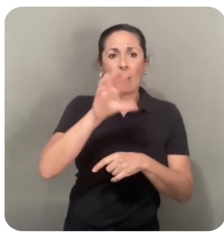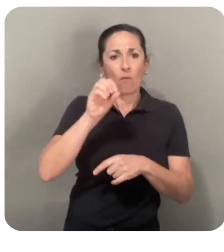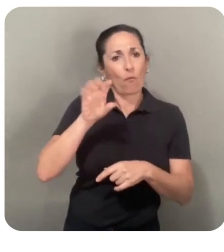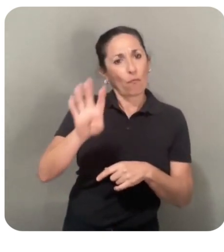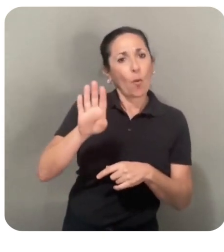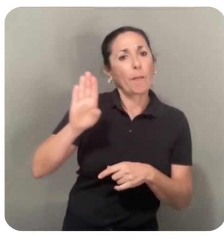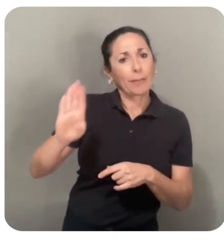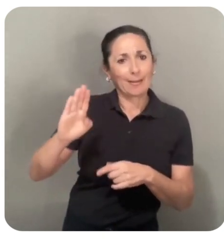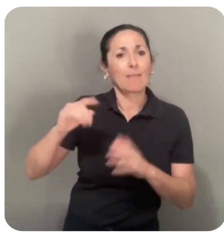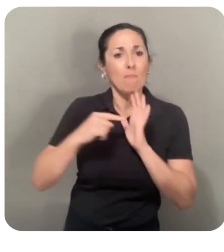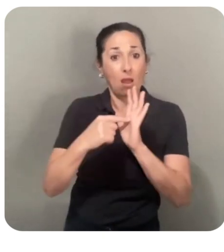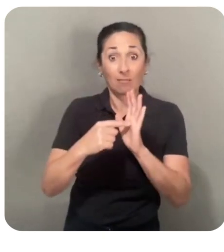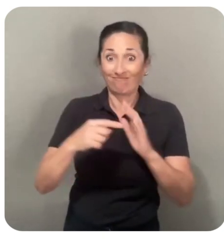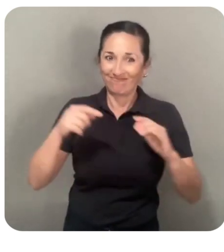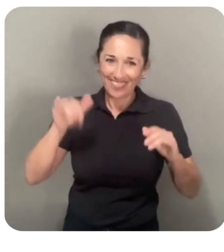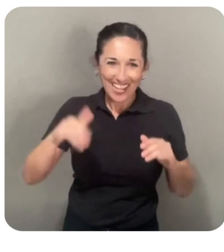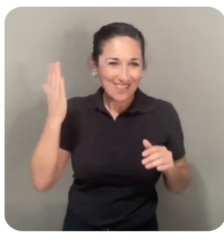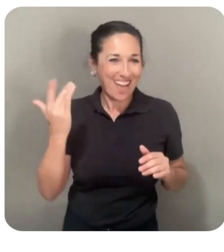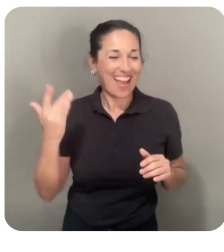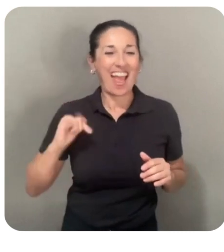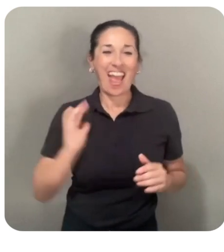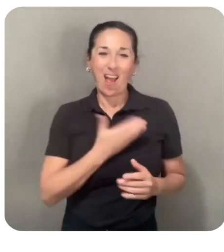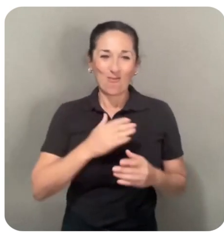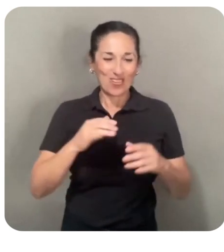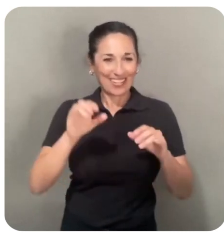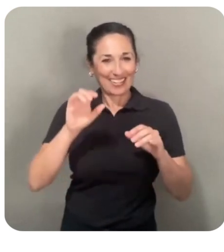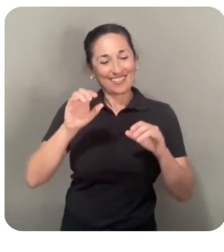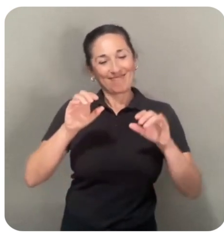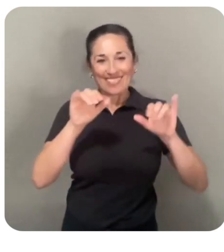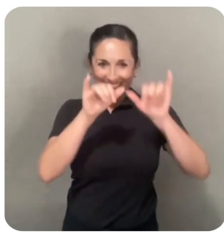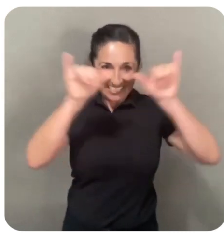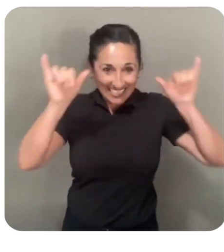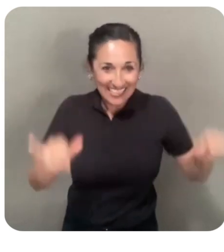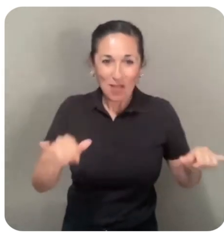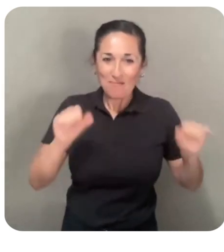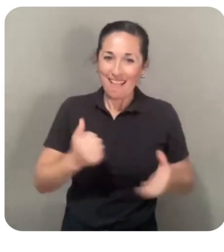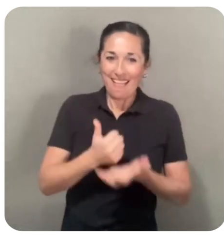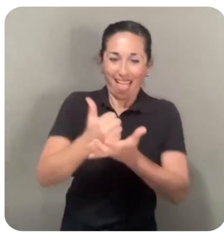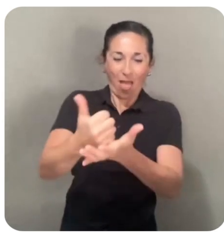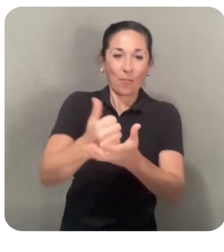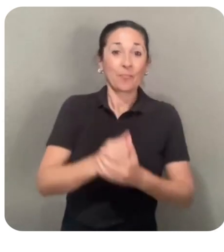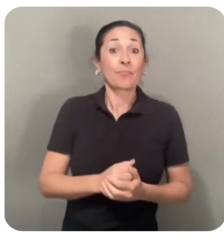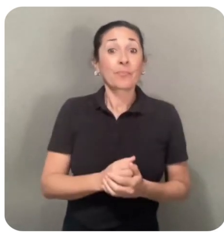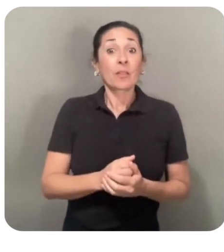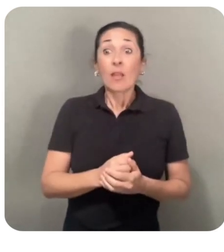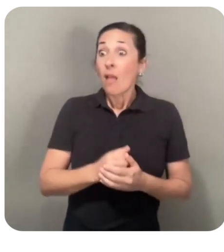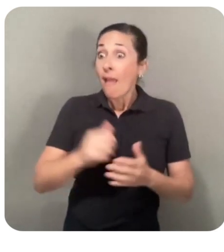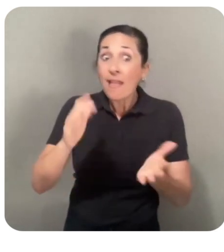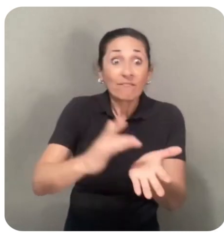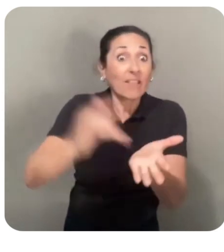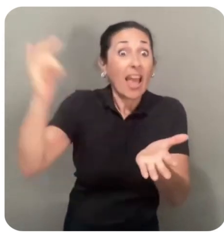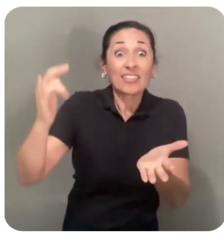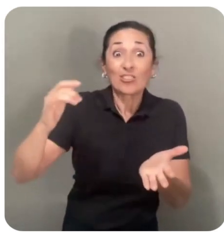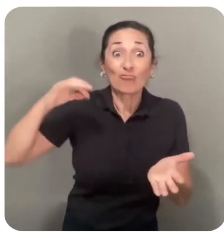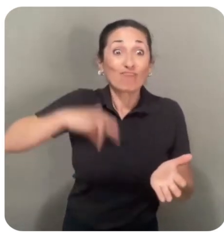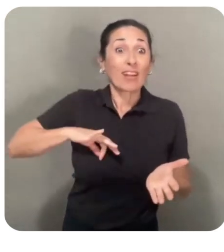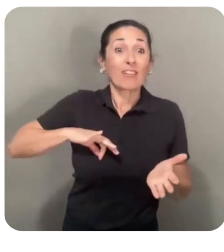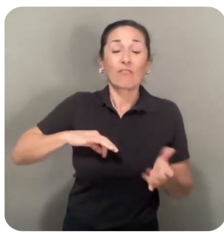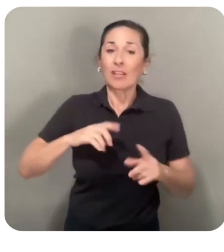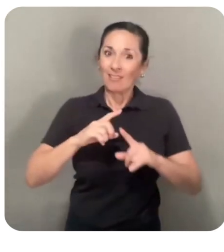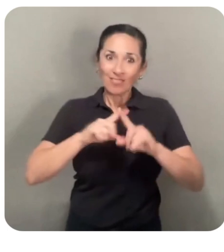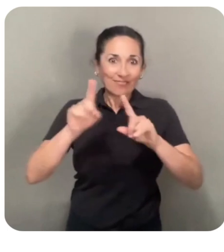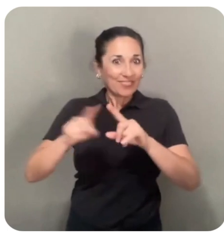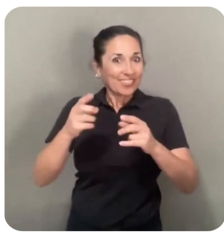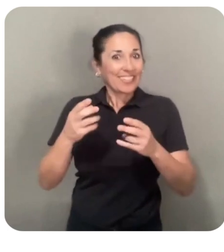This is where the Llama ecosystem can really help. developers can take advantage of all the advanced capabilities of the 405b